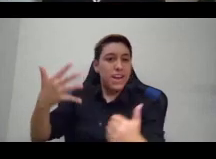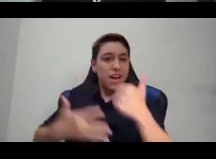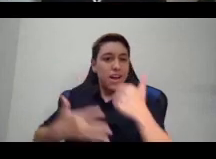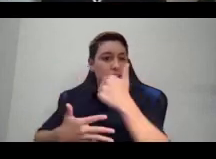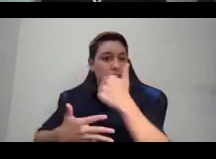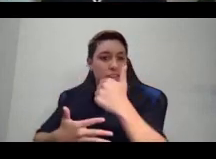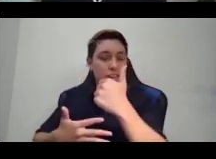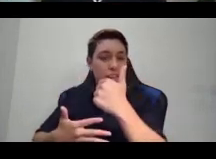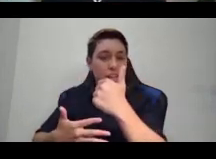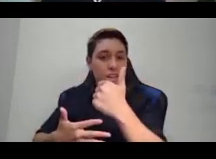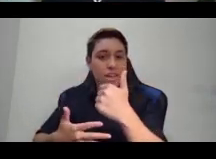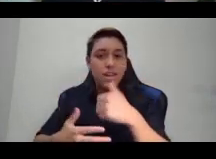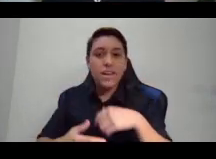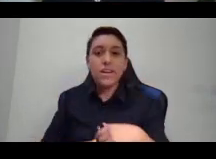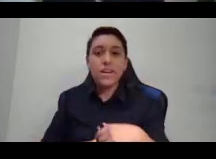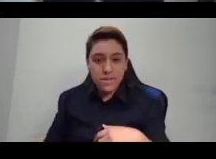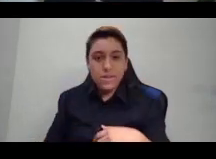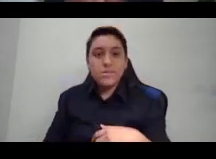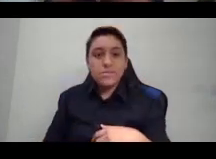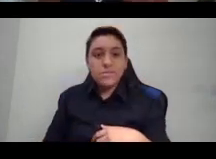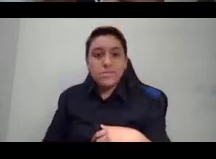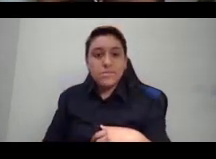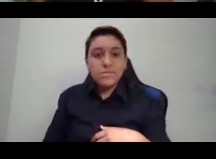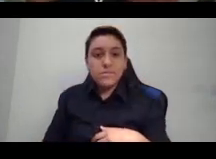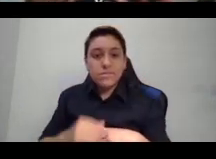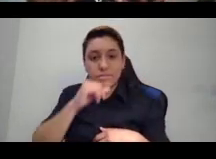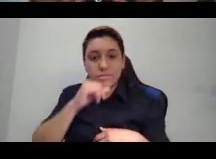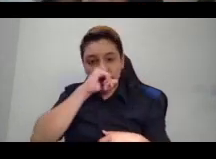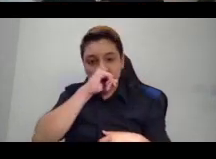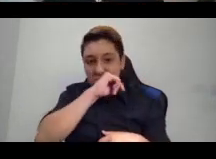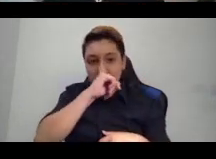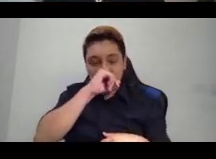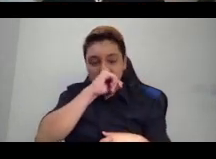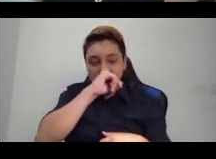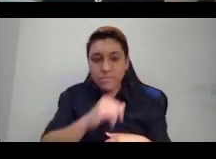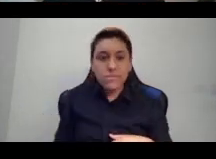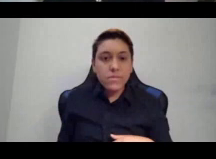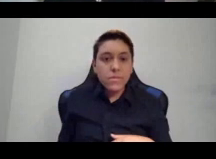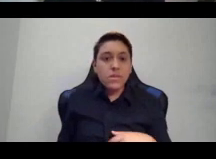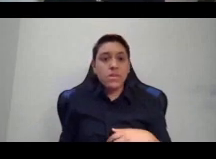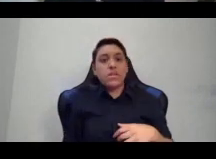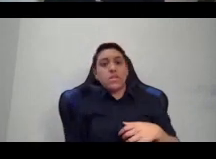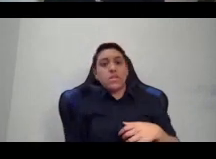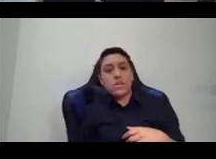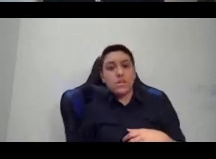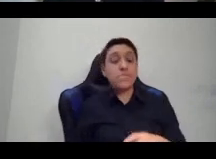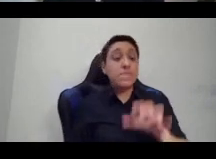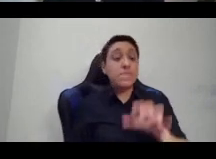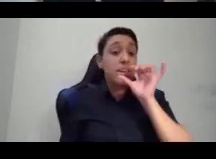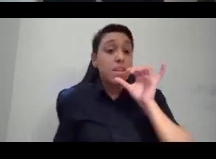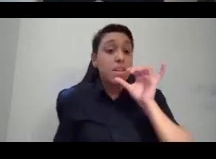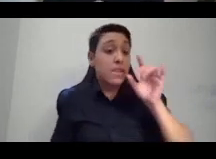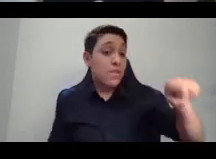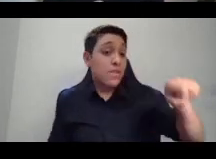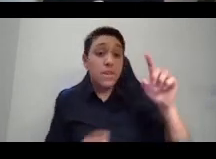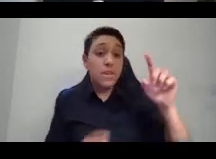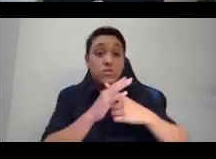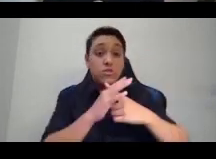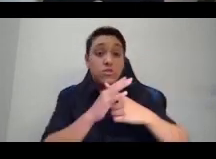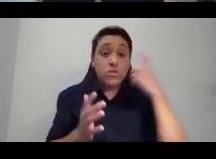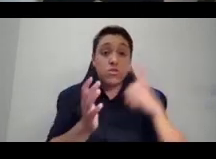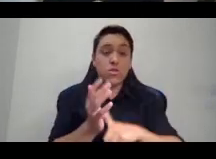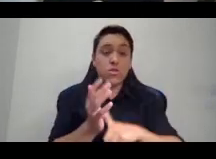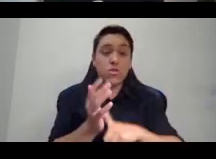in terms of oppression of a colonial order meant to oppress them and exploit them. And so